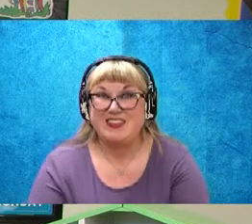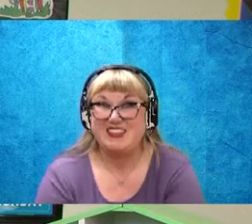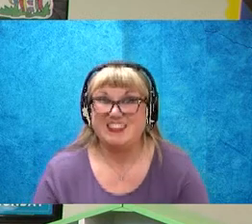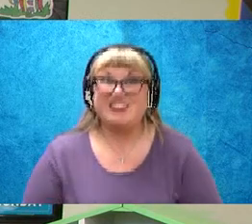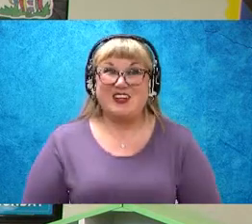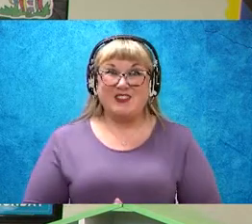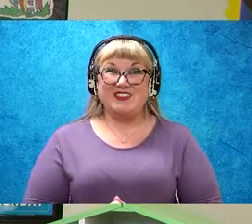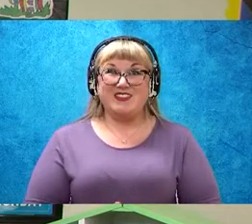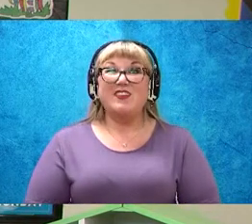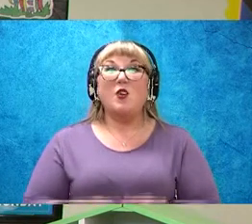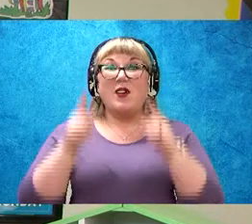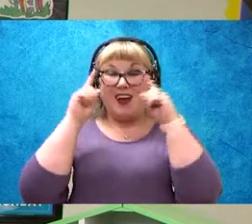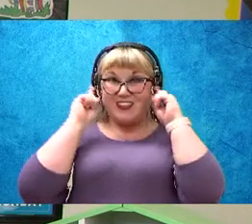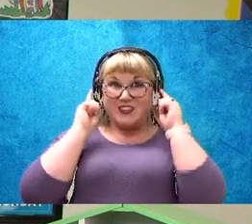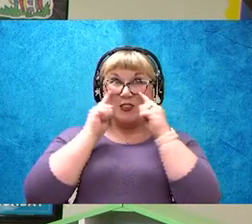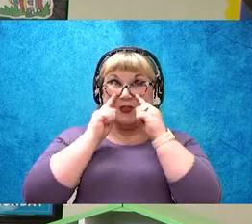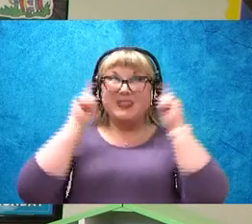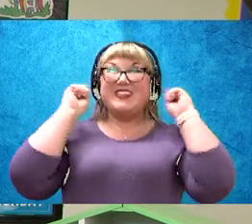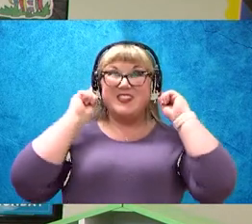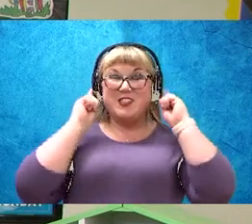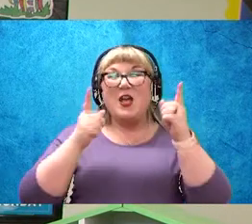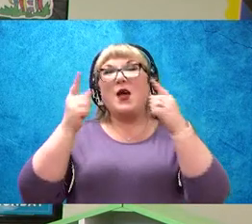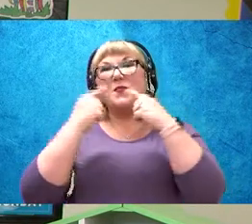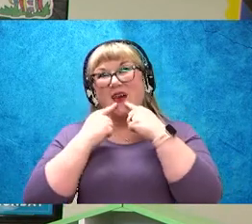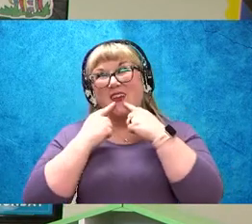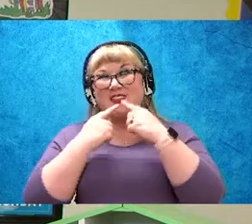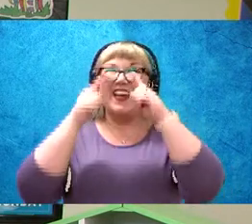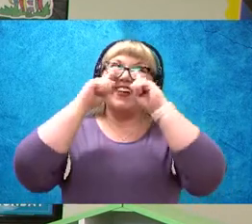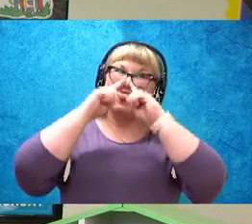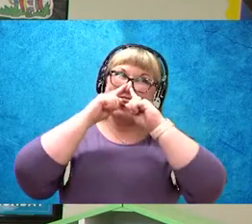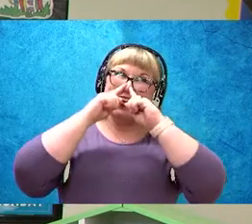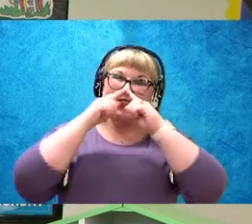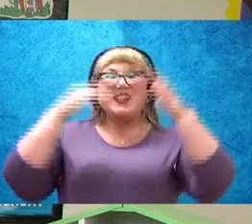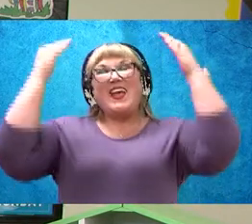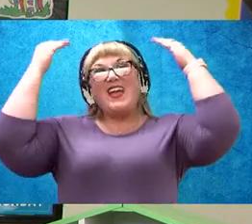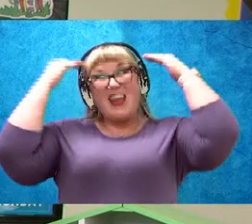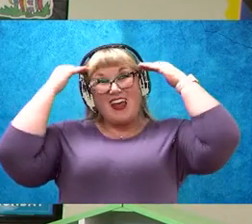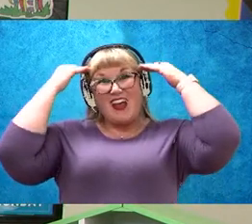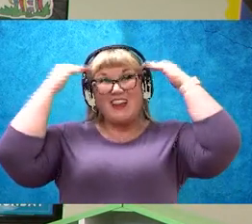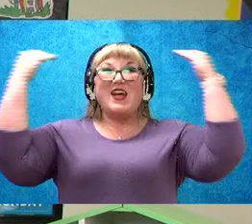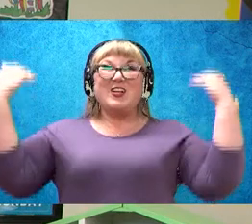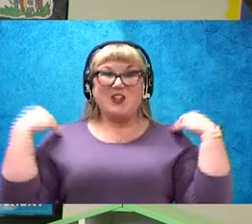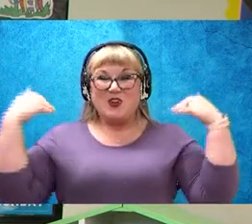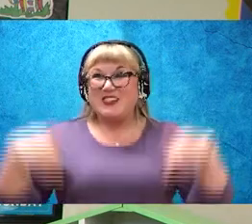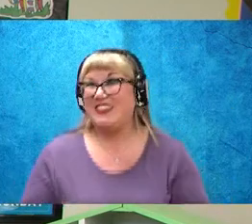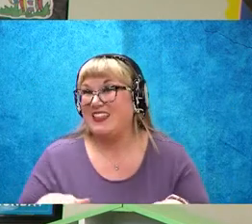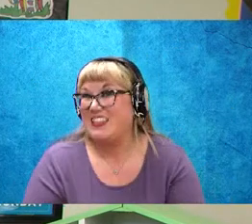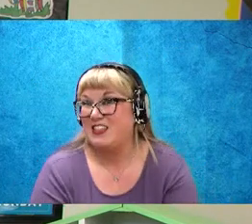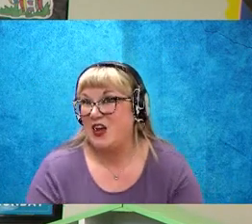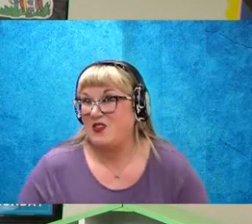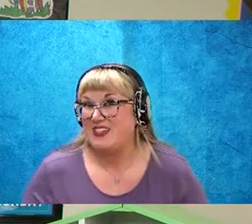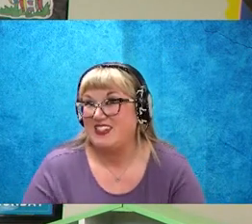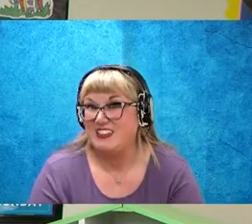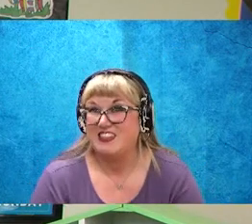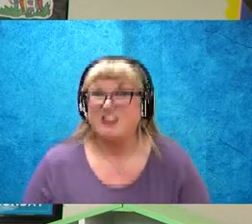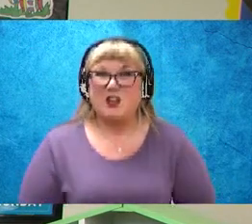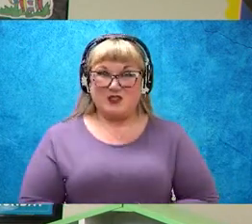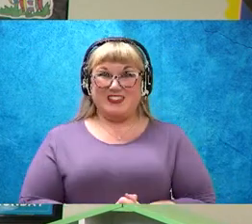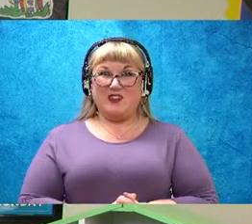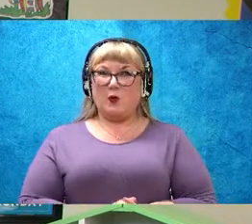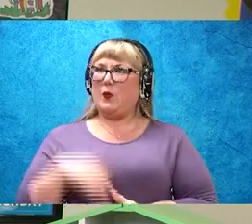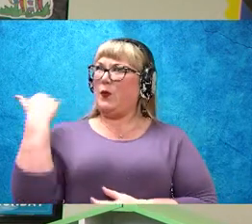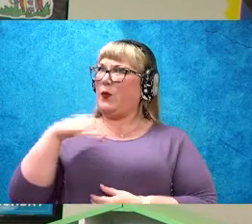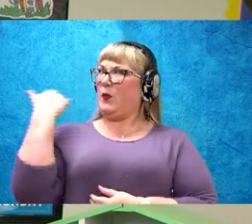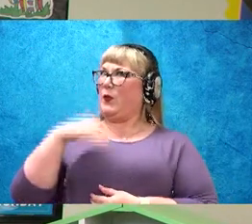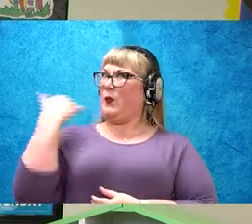toes. Knees and toes. Two eyes, two ears, a mouth, and a nose. Head, shoulders, knees, and toes. Knees and toes.